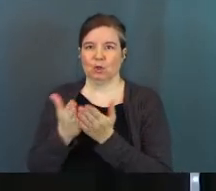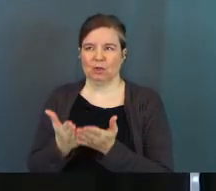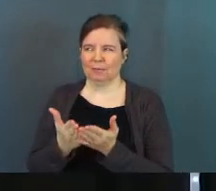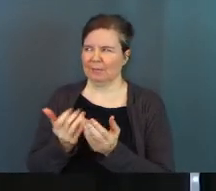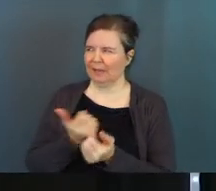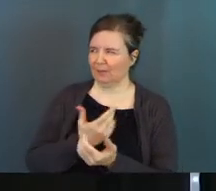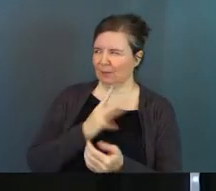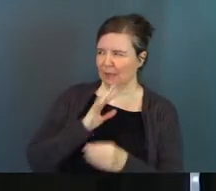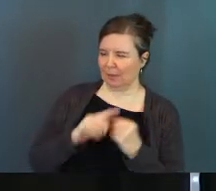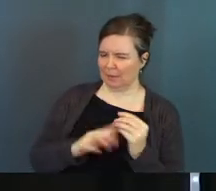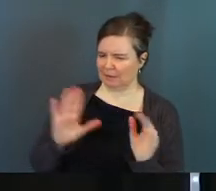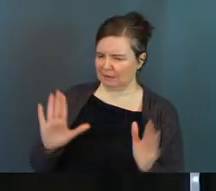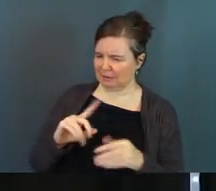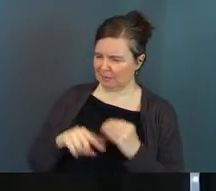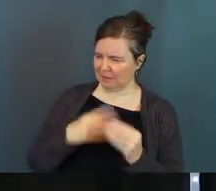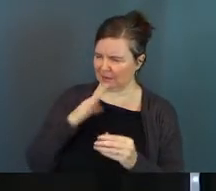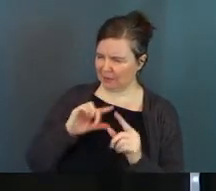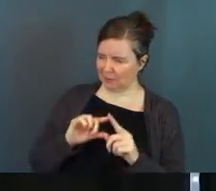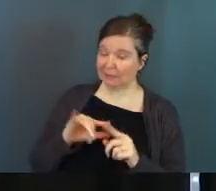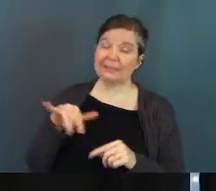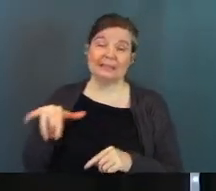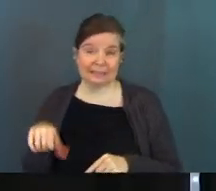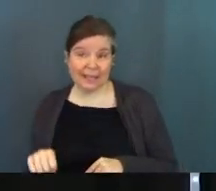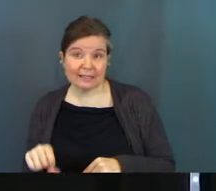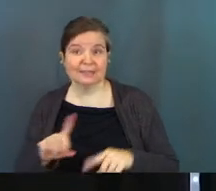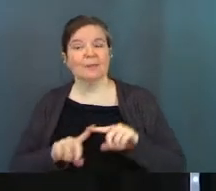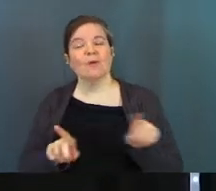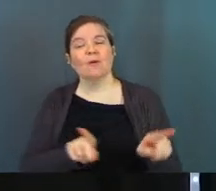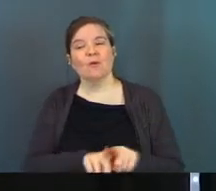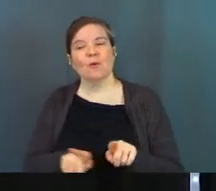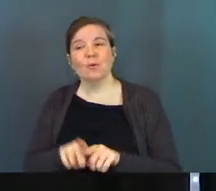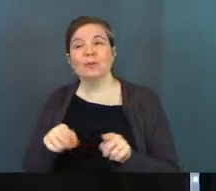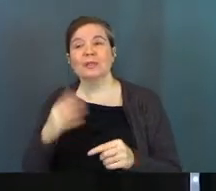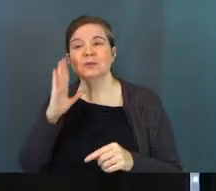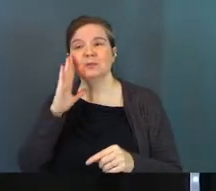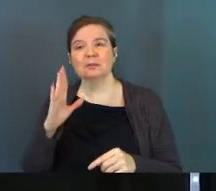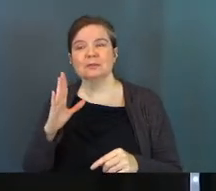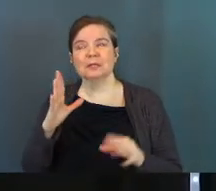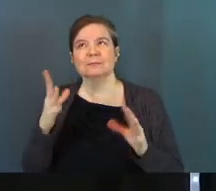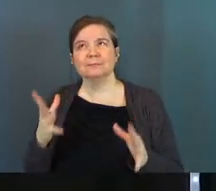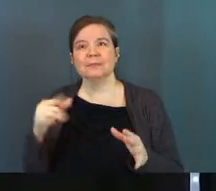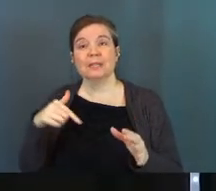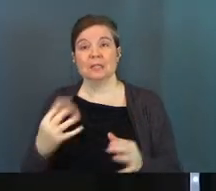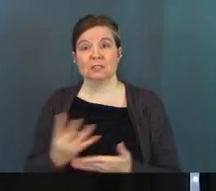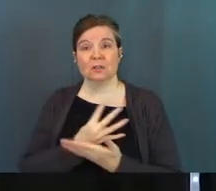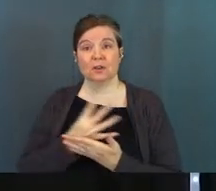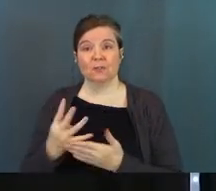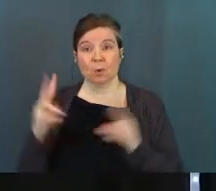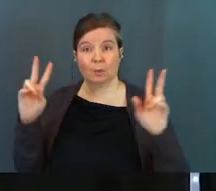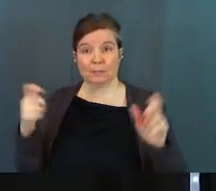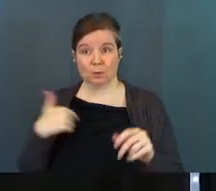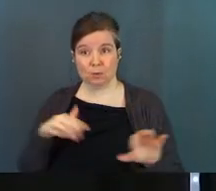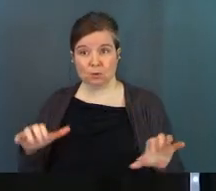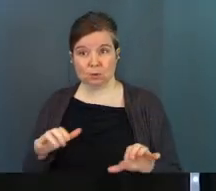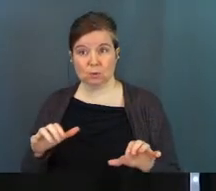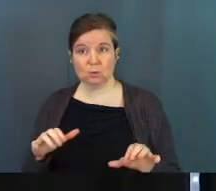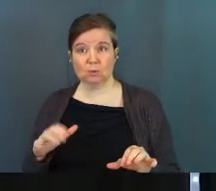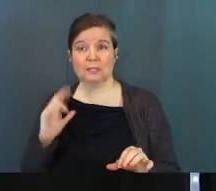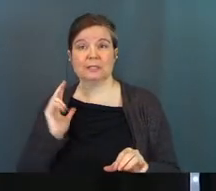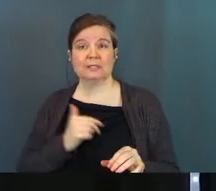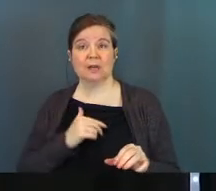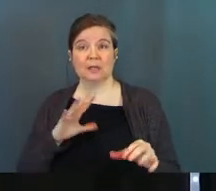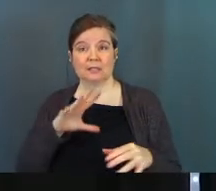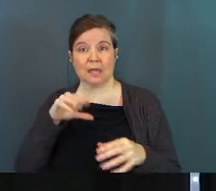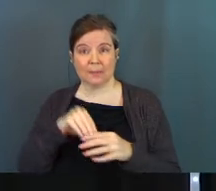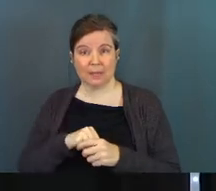isn't everything we talk about on Sundays about God's Word? It's like, yes. But also, this four-week series we're going to do is us